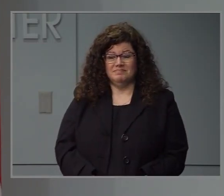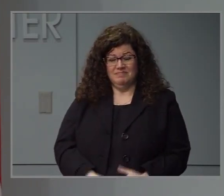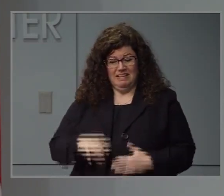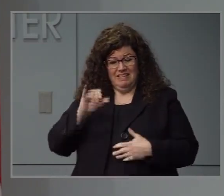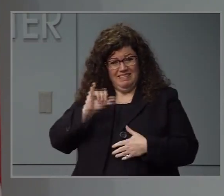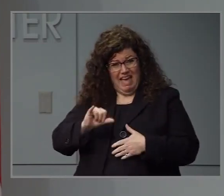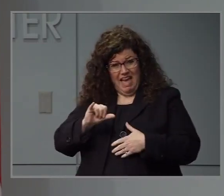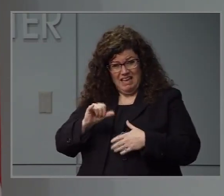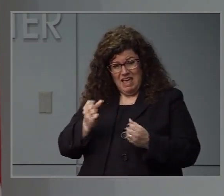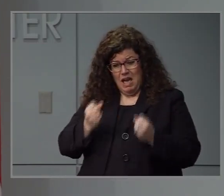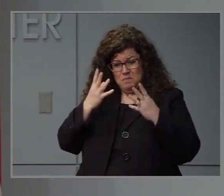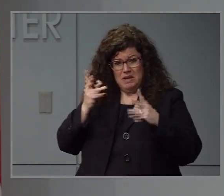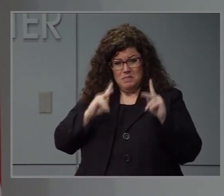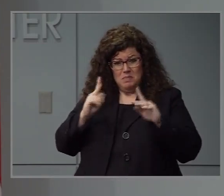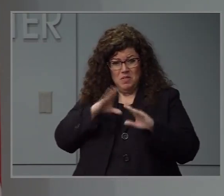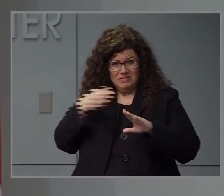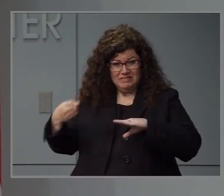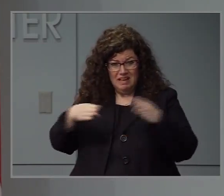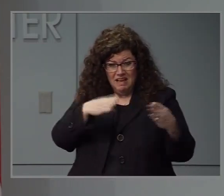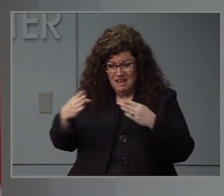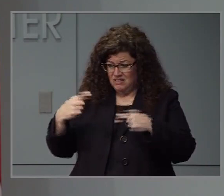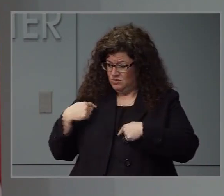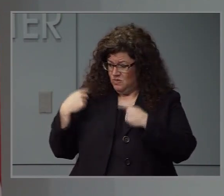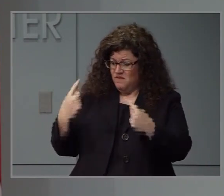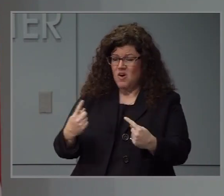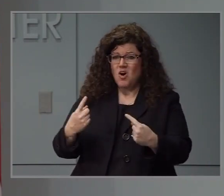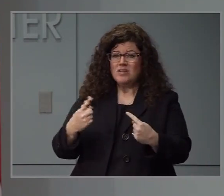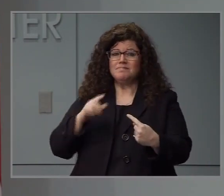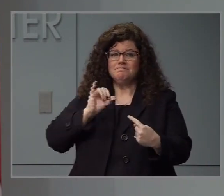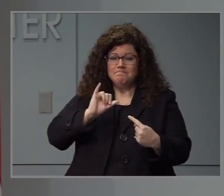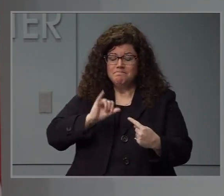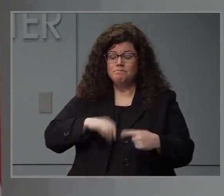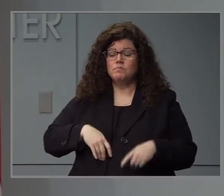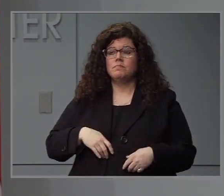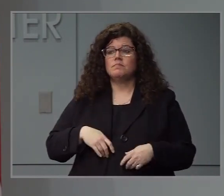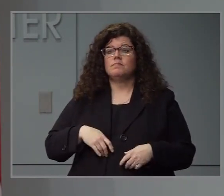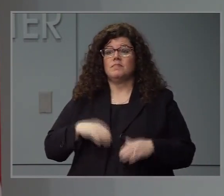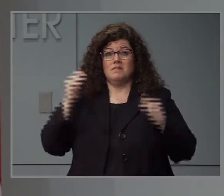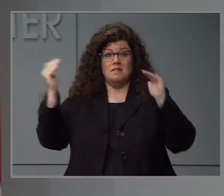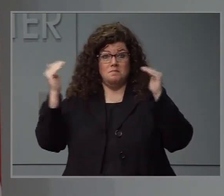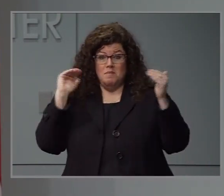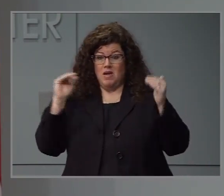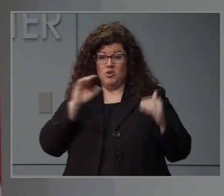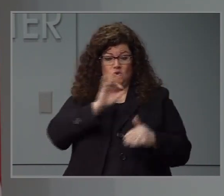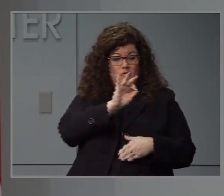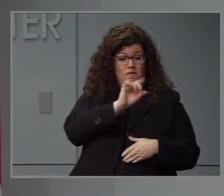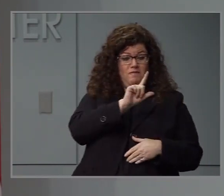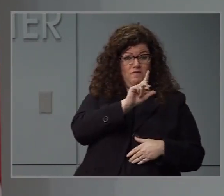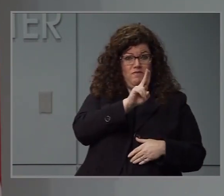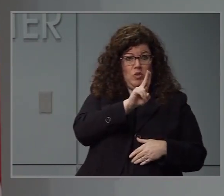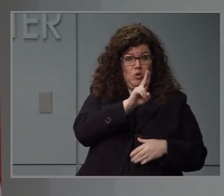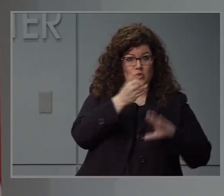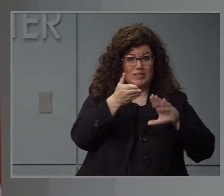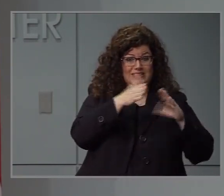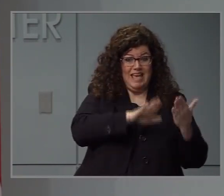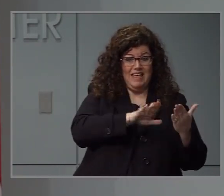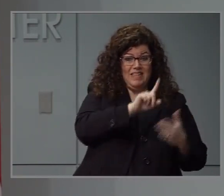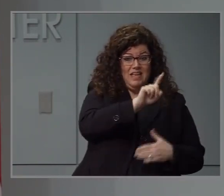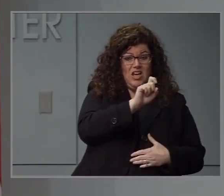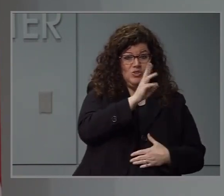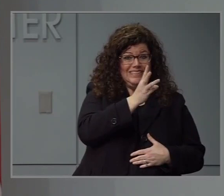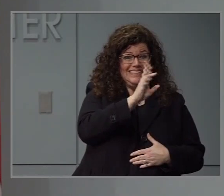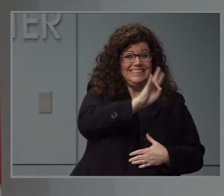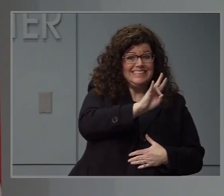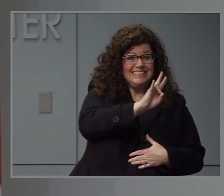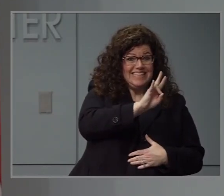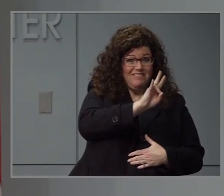context, North Carolina has had 167 flu deaths this past season,